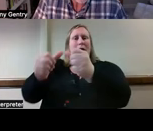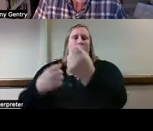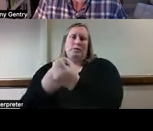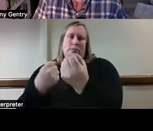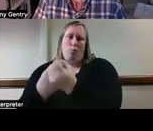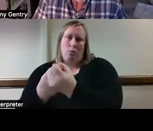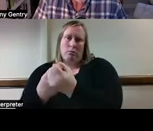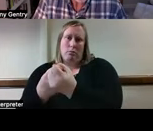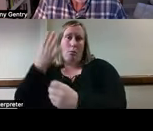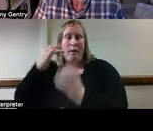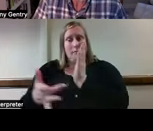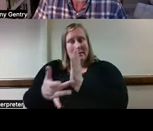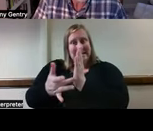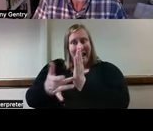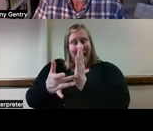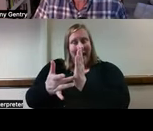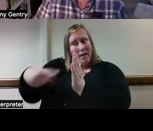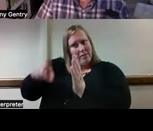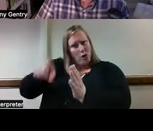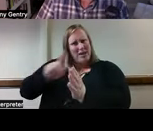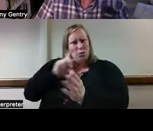tech and user needs evolve.